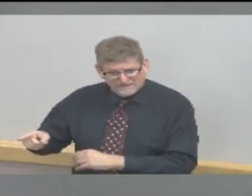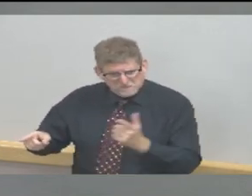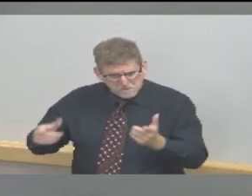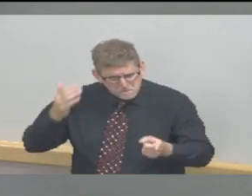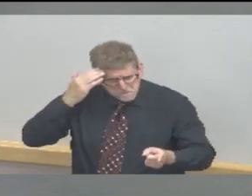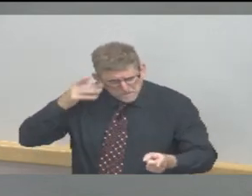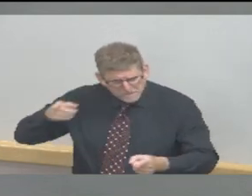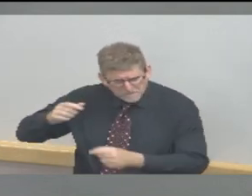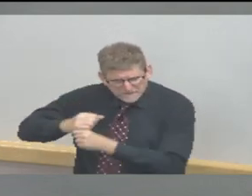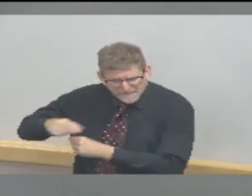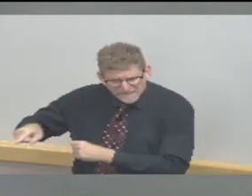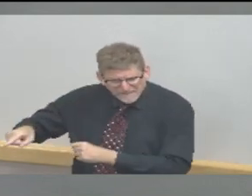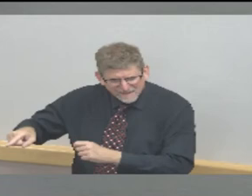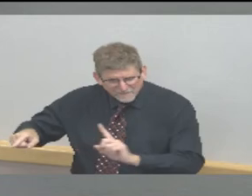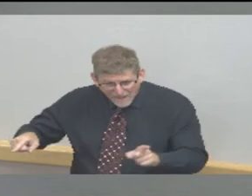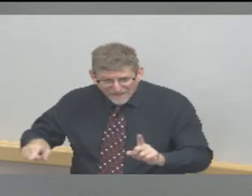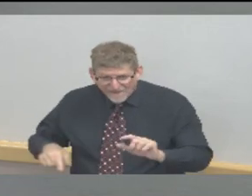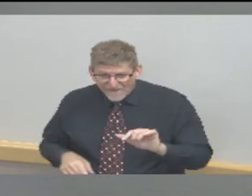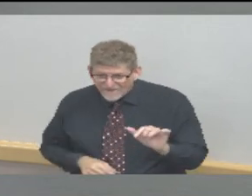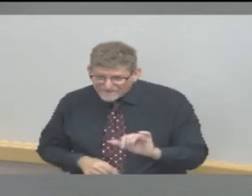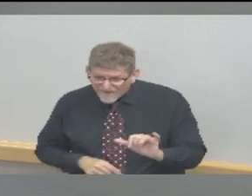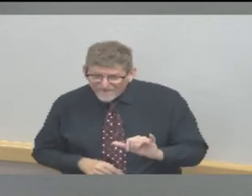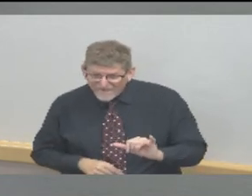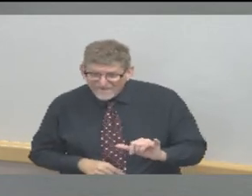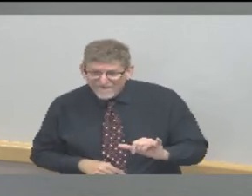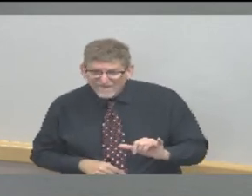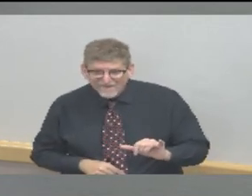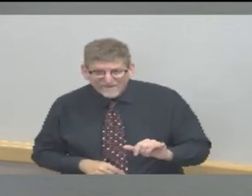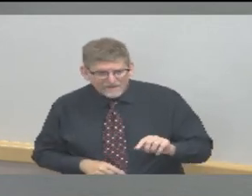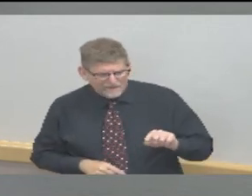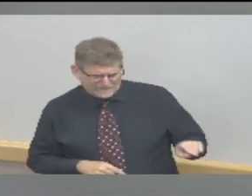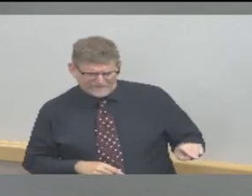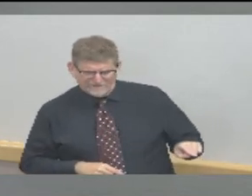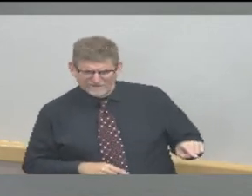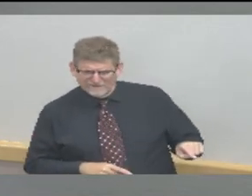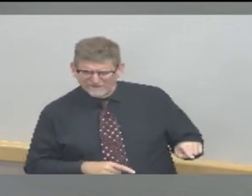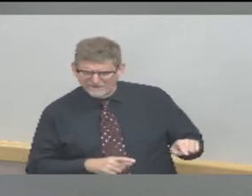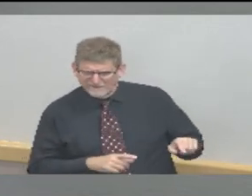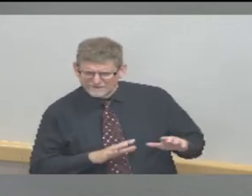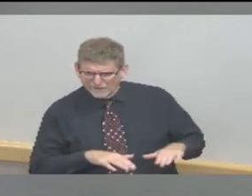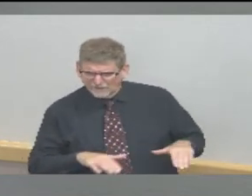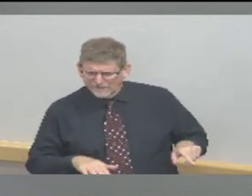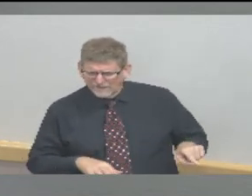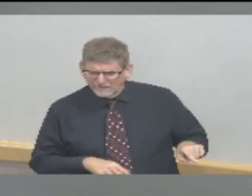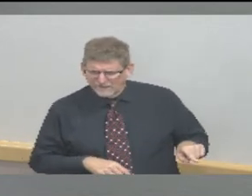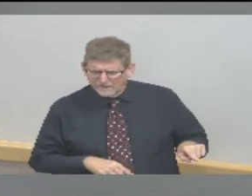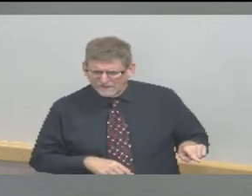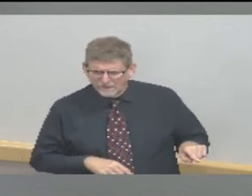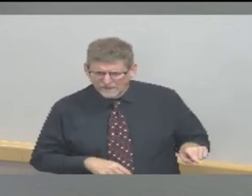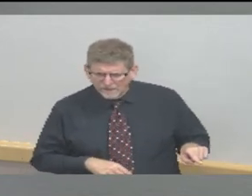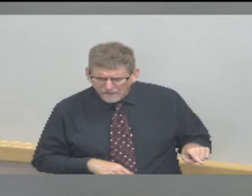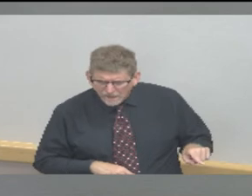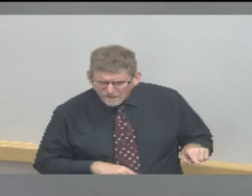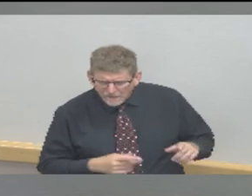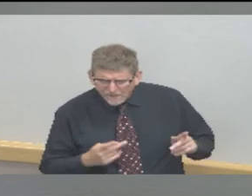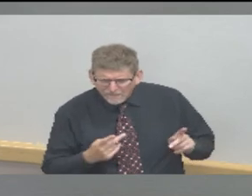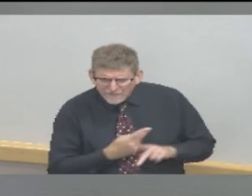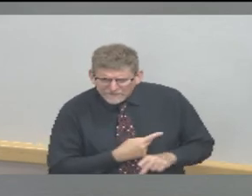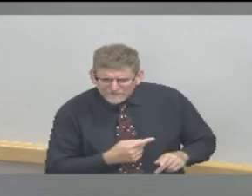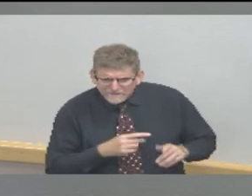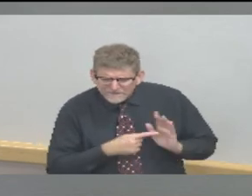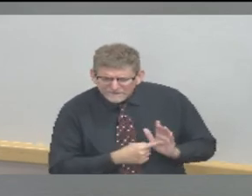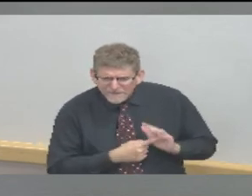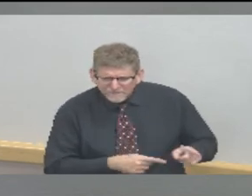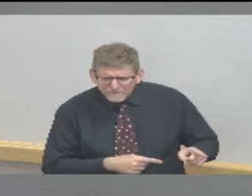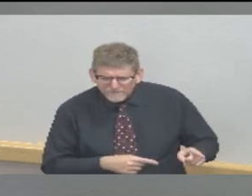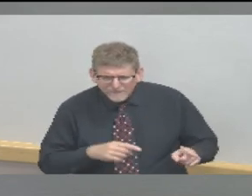I think the appearance of this syndrome in children does highlight that COVID-19 can